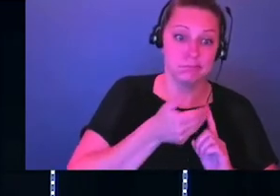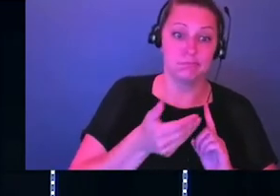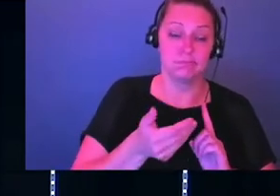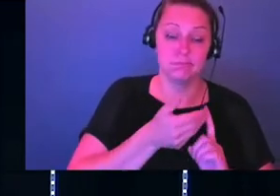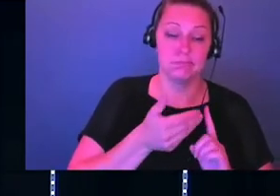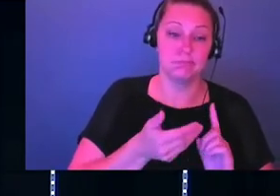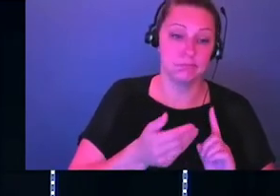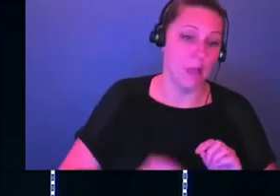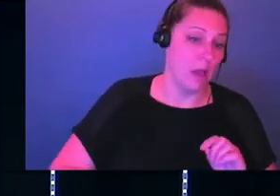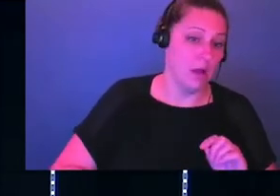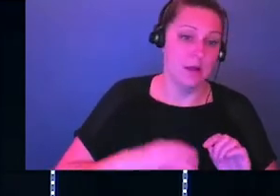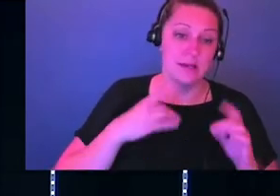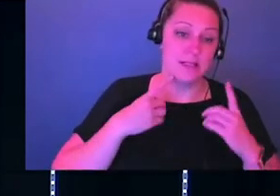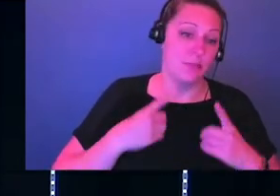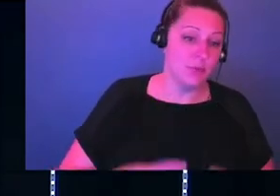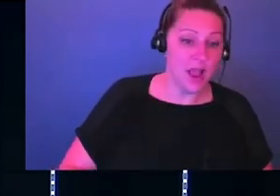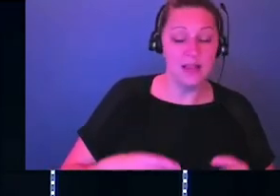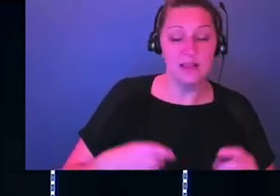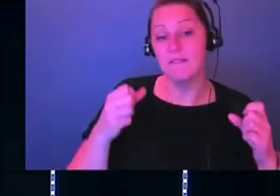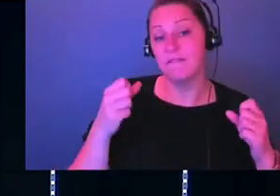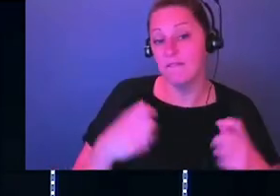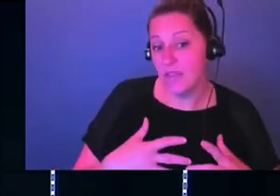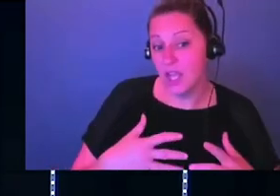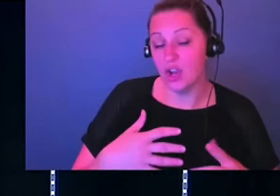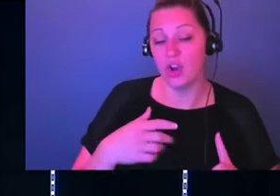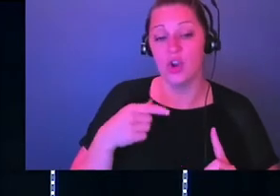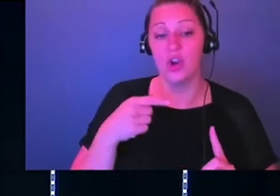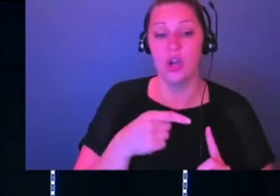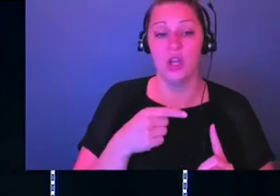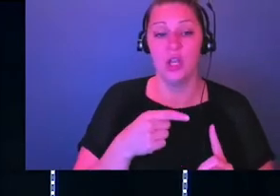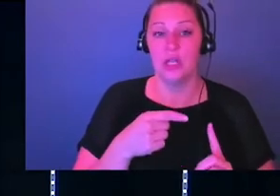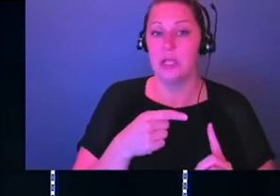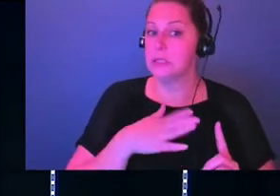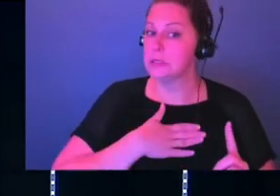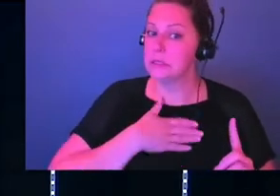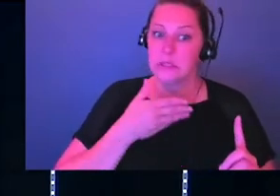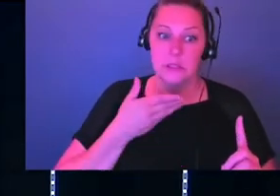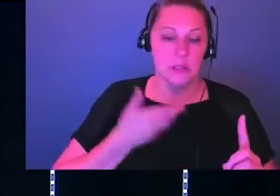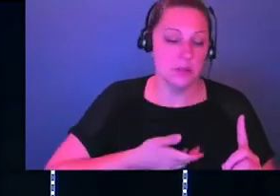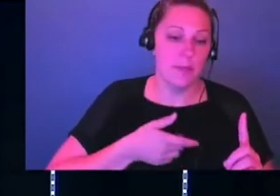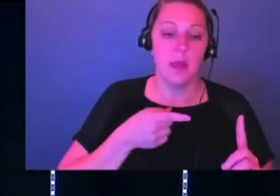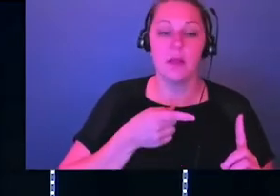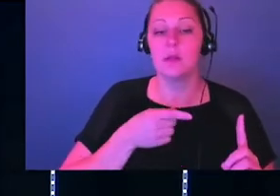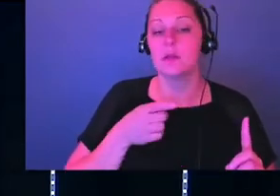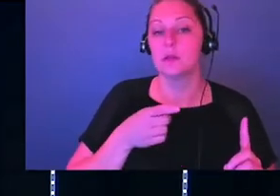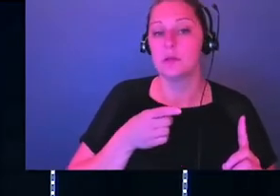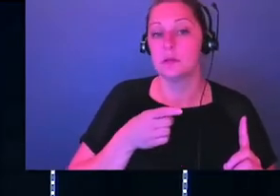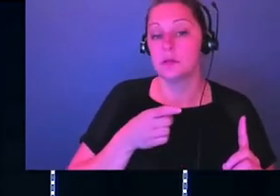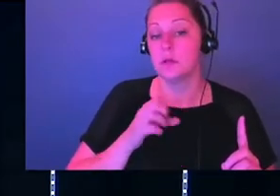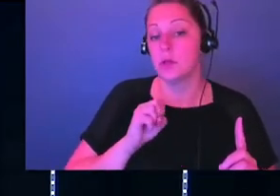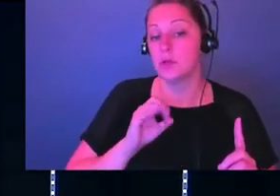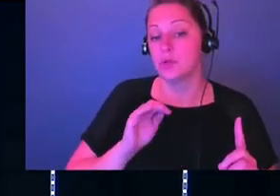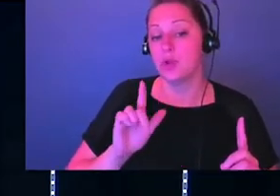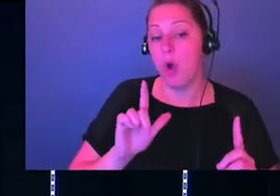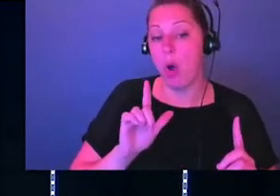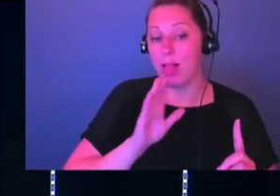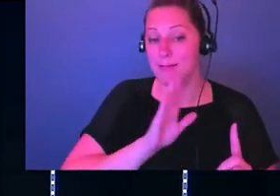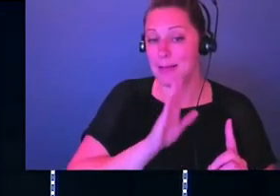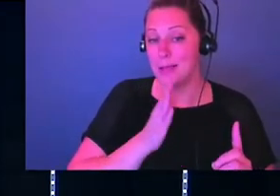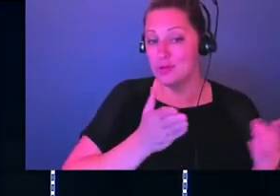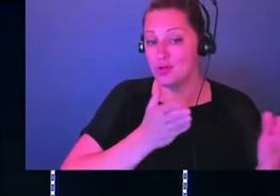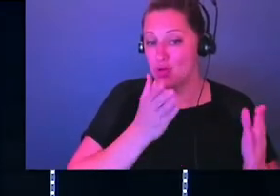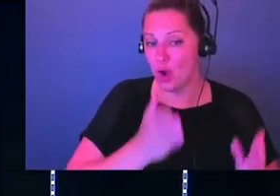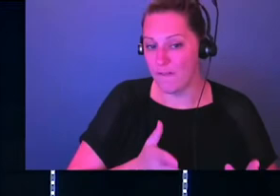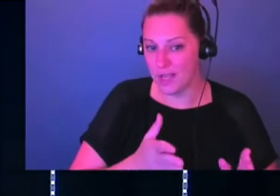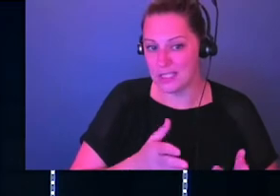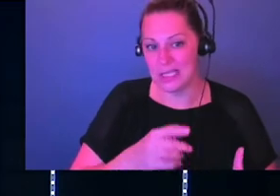fills him with depression and fear. And it's like, and he's just upset. So one of David's, sorry, one of Saul's servants sees this and